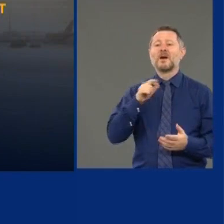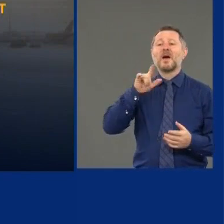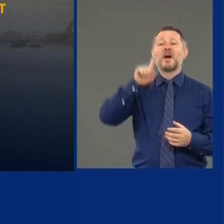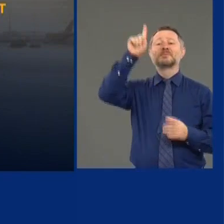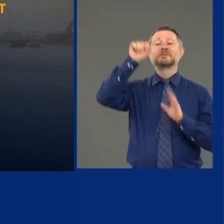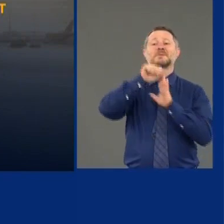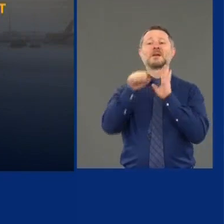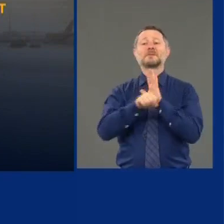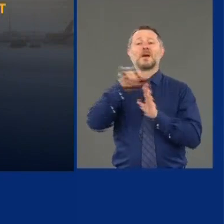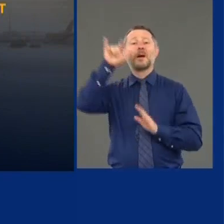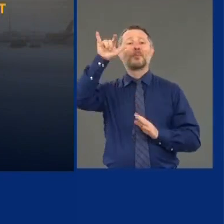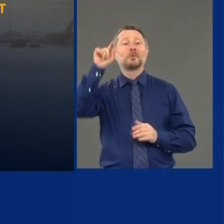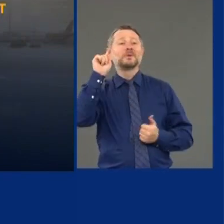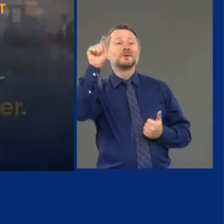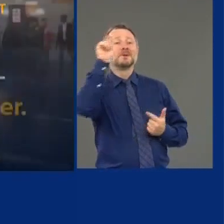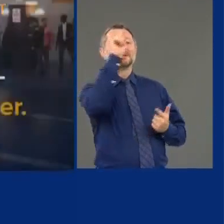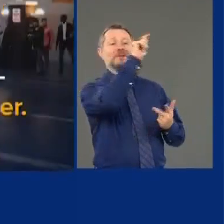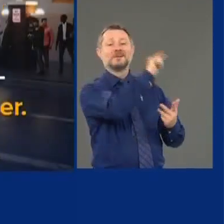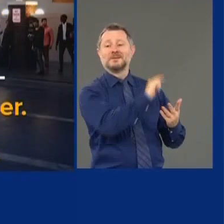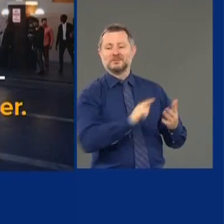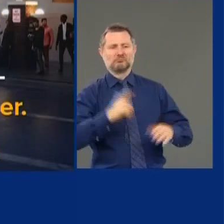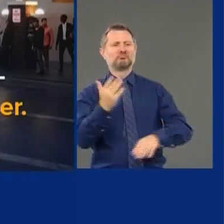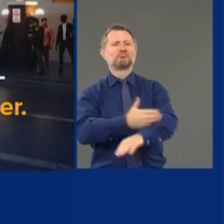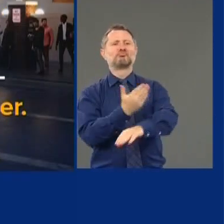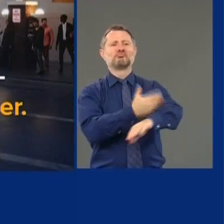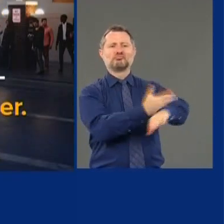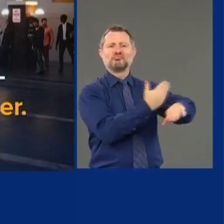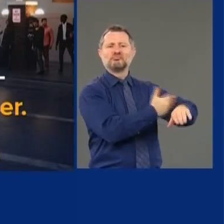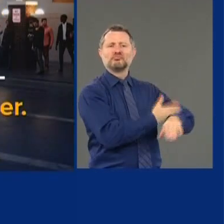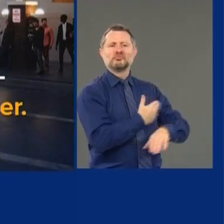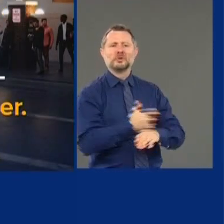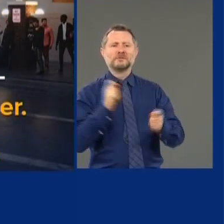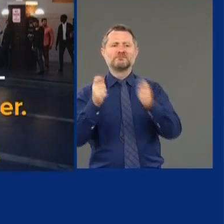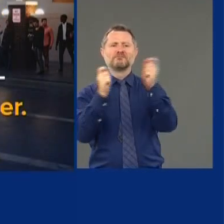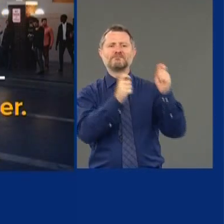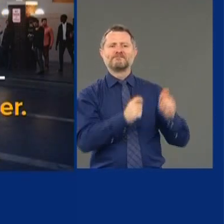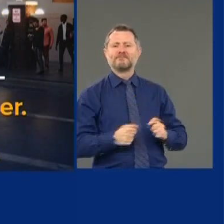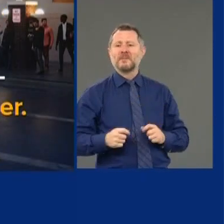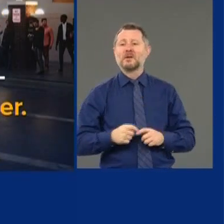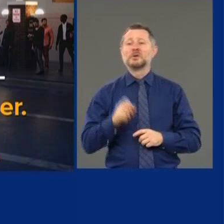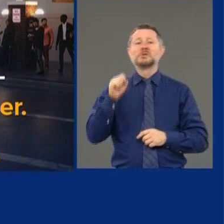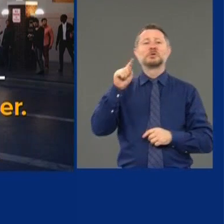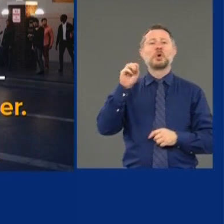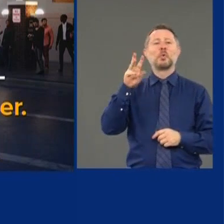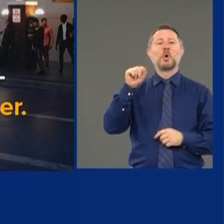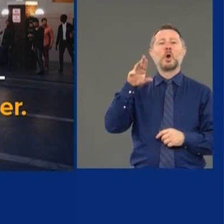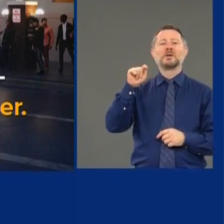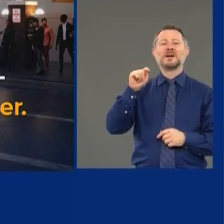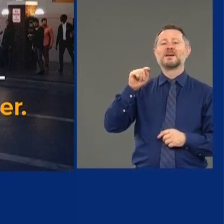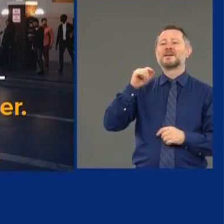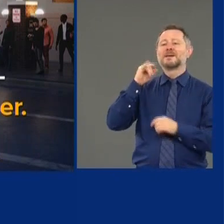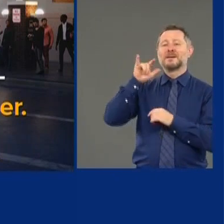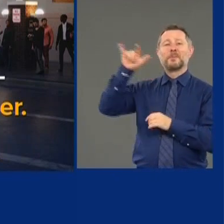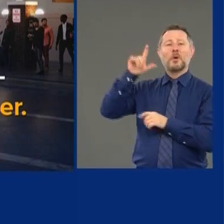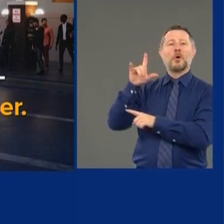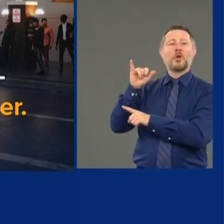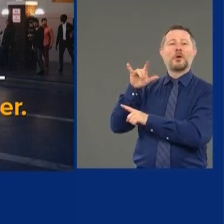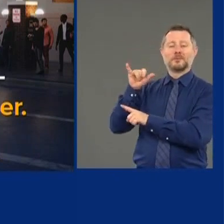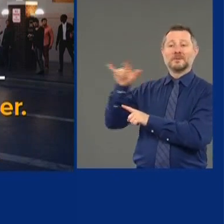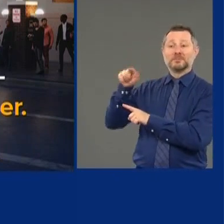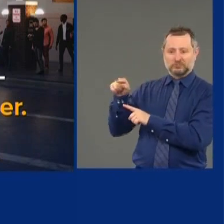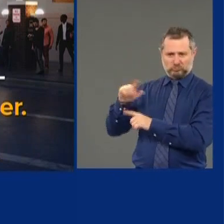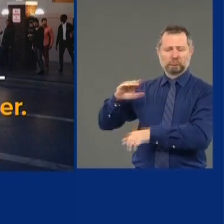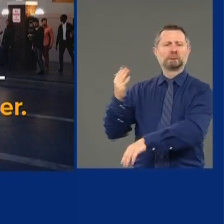airports and let's rebuild them. Let's get Stewart Airport and let's